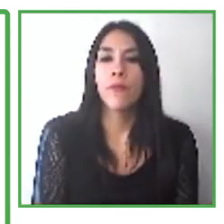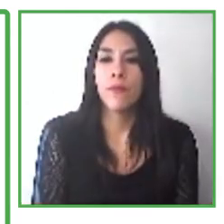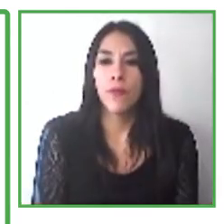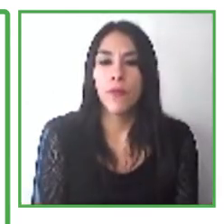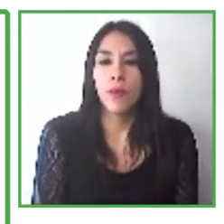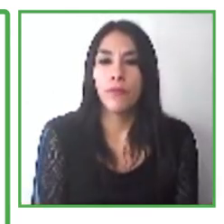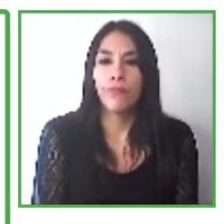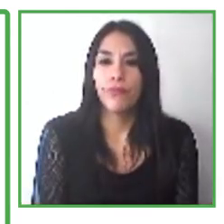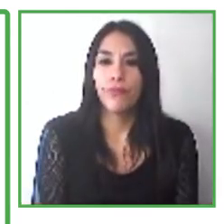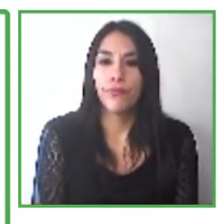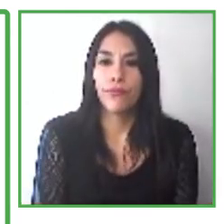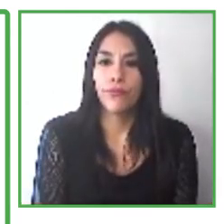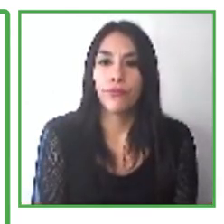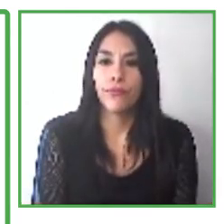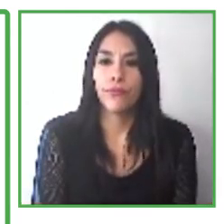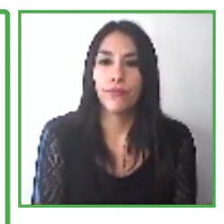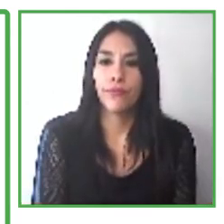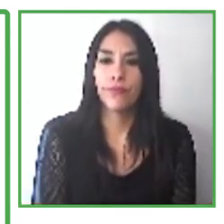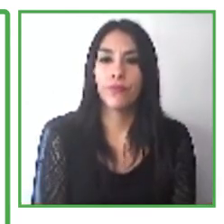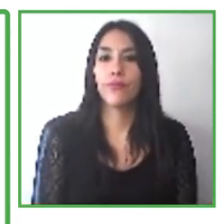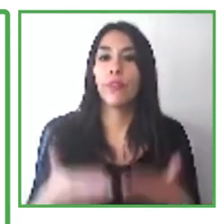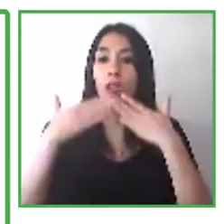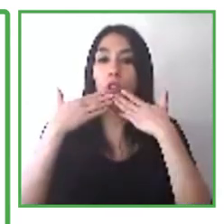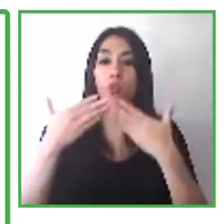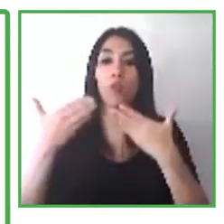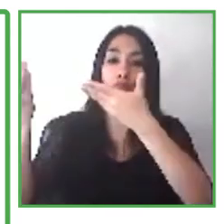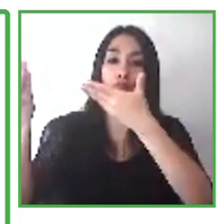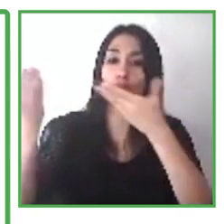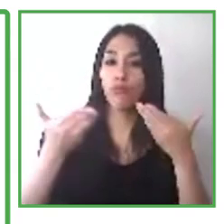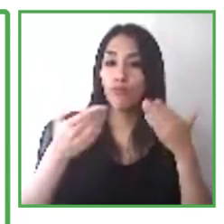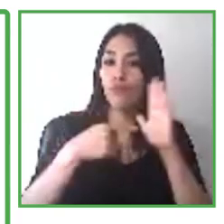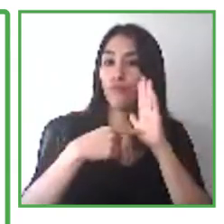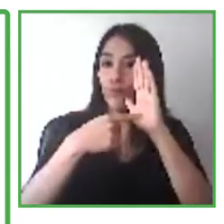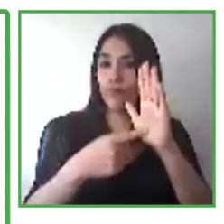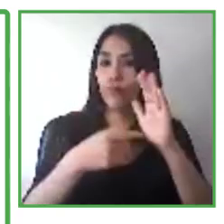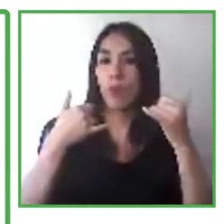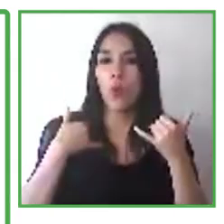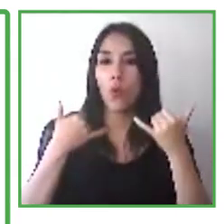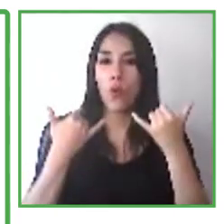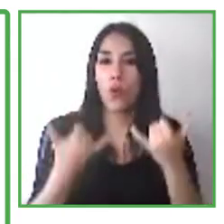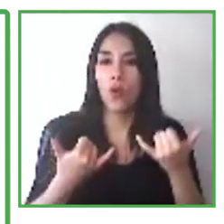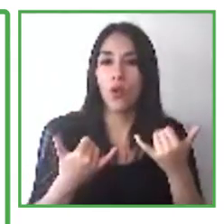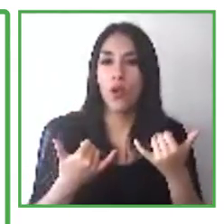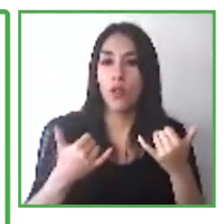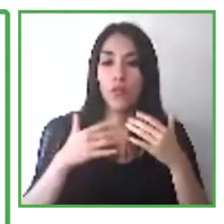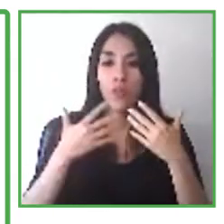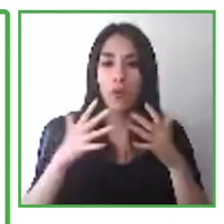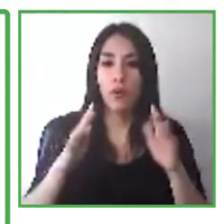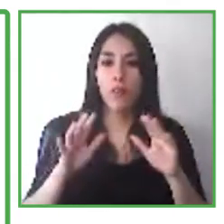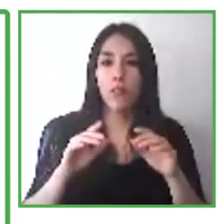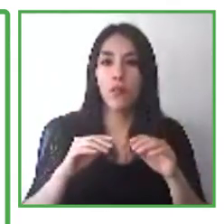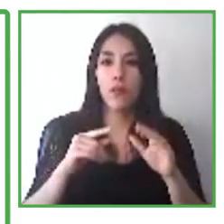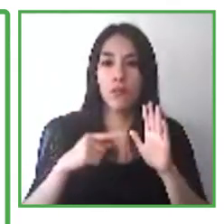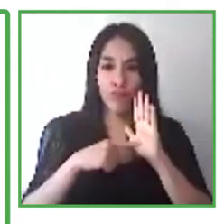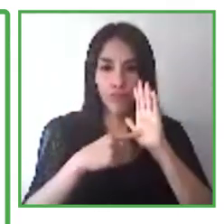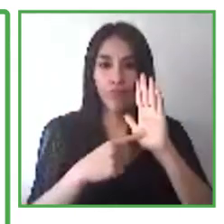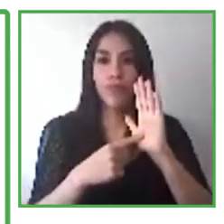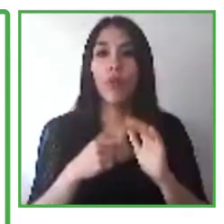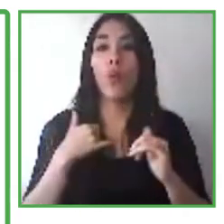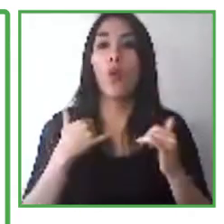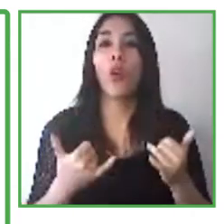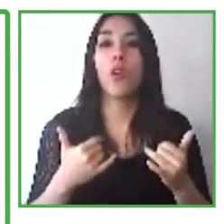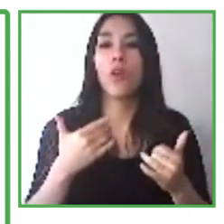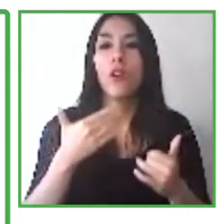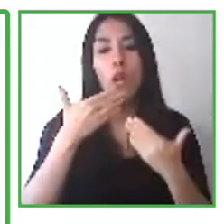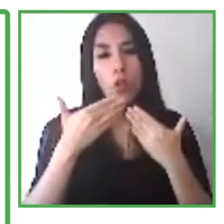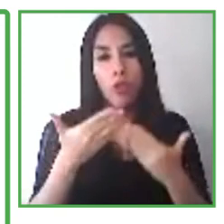Thank you Maite and now to finish our presentation we would like to share with you one of our very favorite success stories in